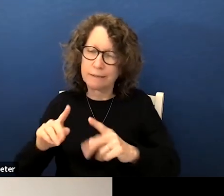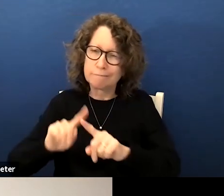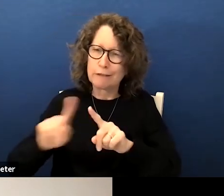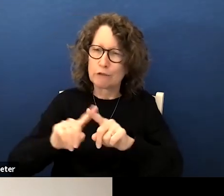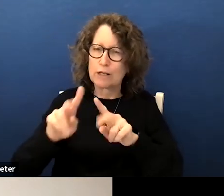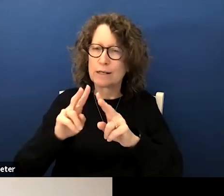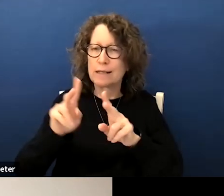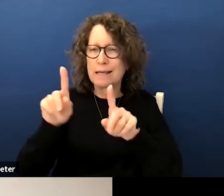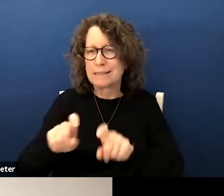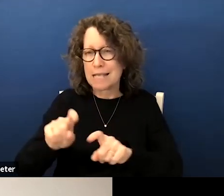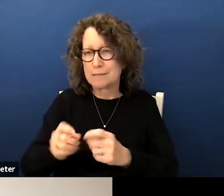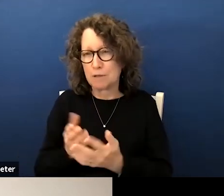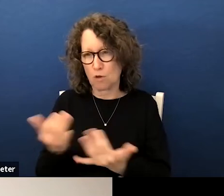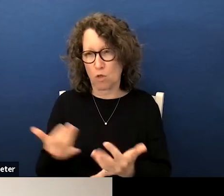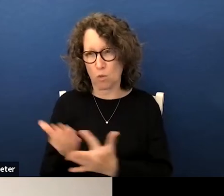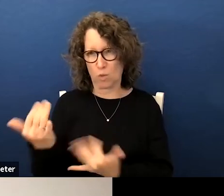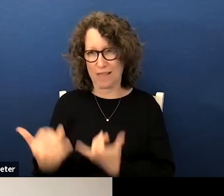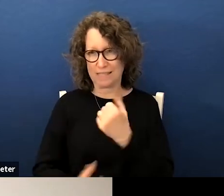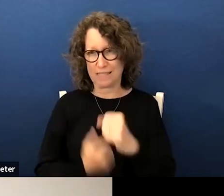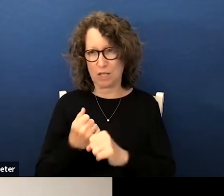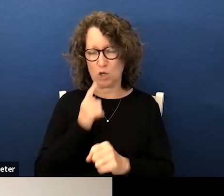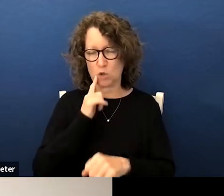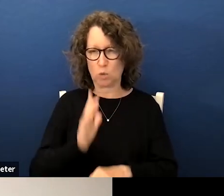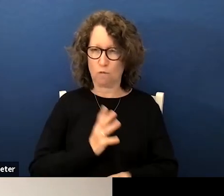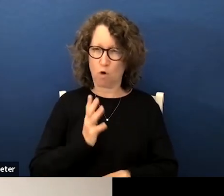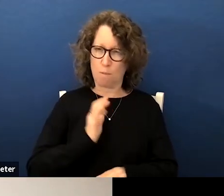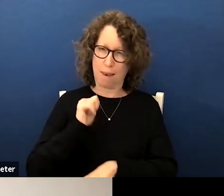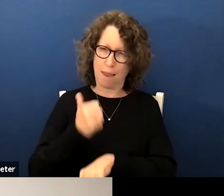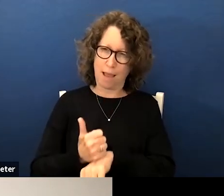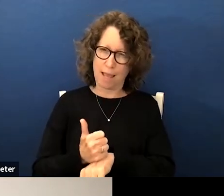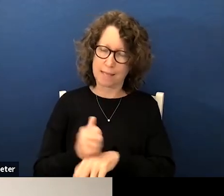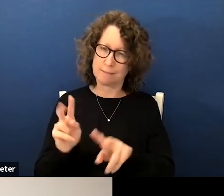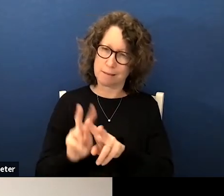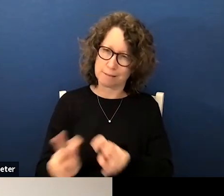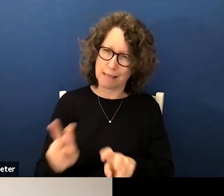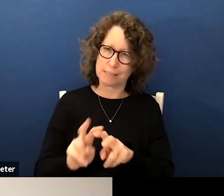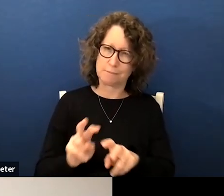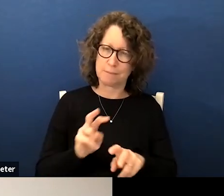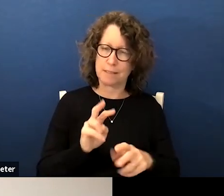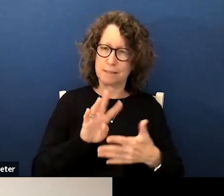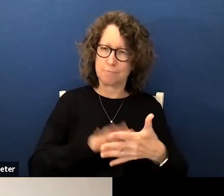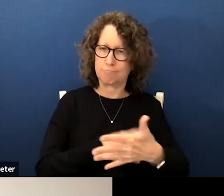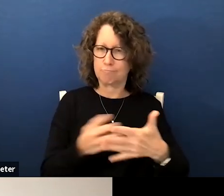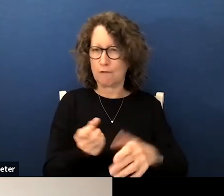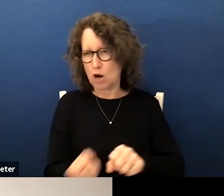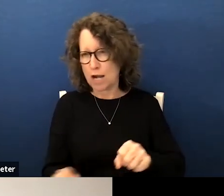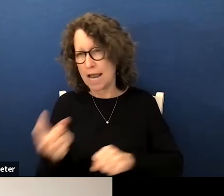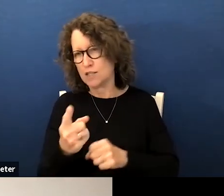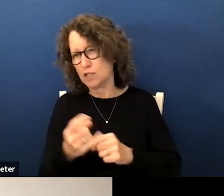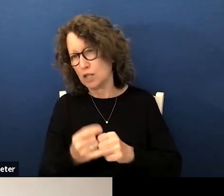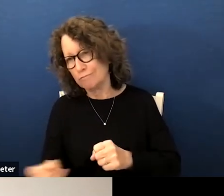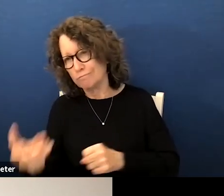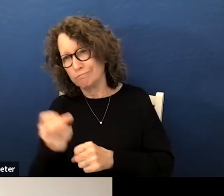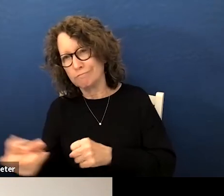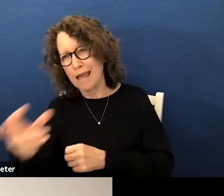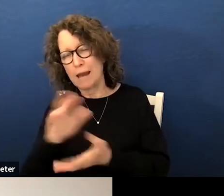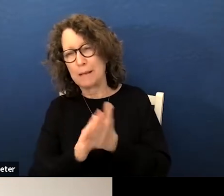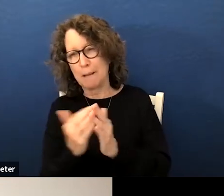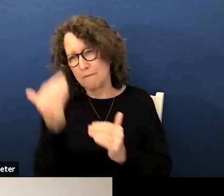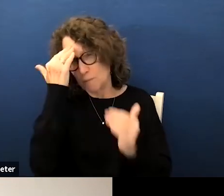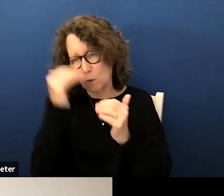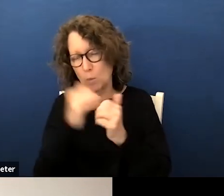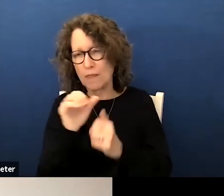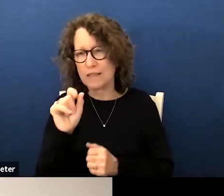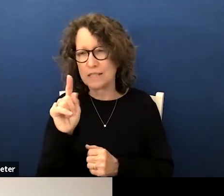of this year in order to formalize assessments next year and beyond and of course you're becoming familiar with star